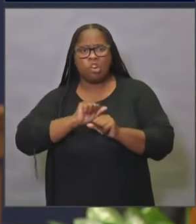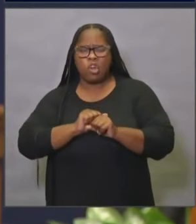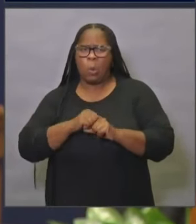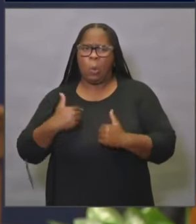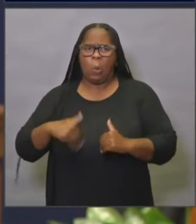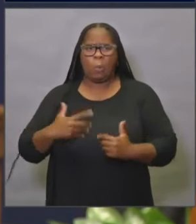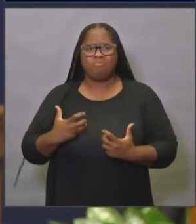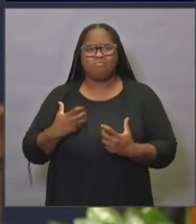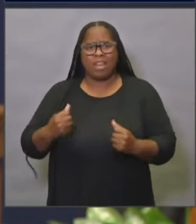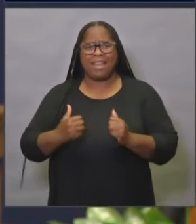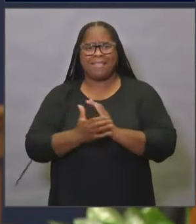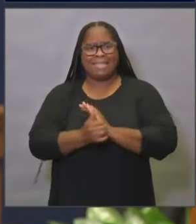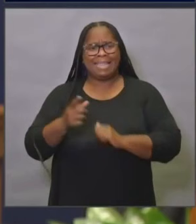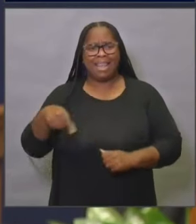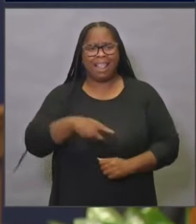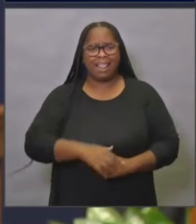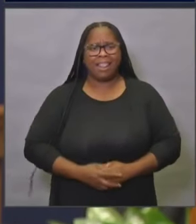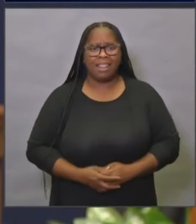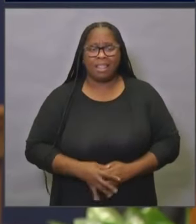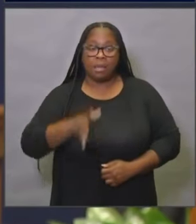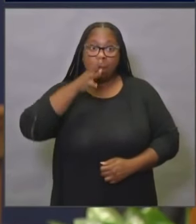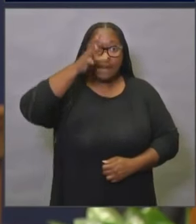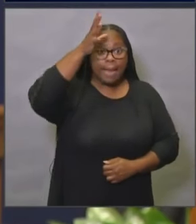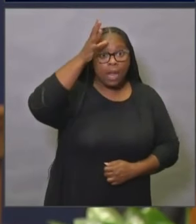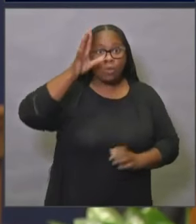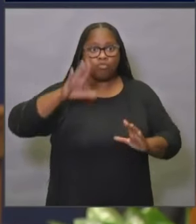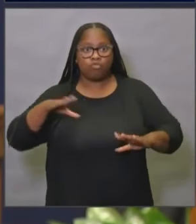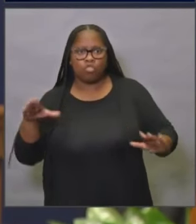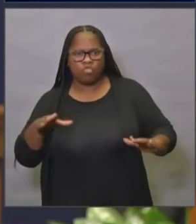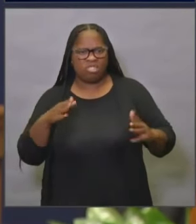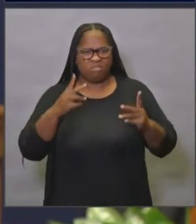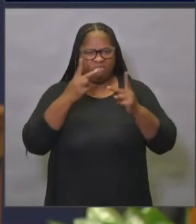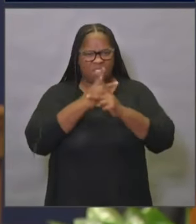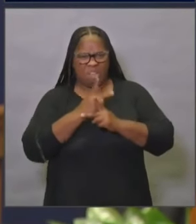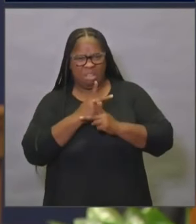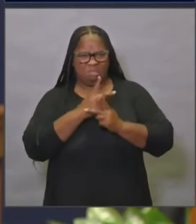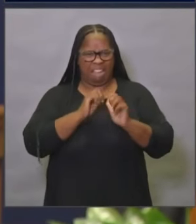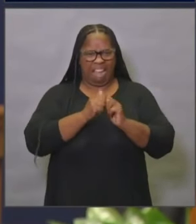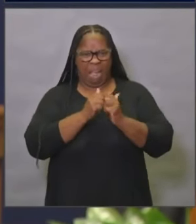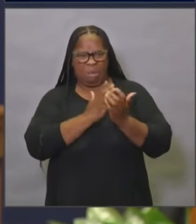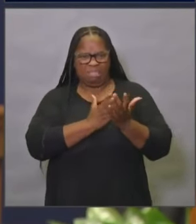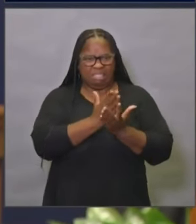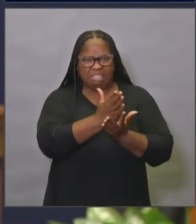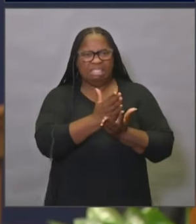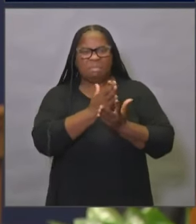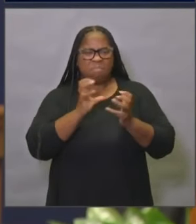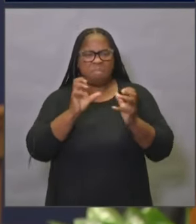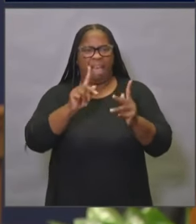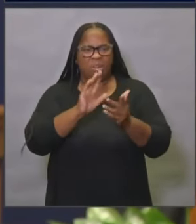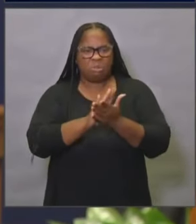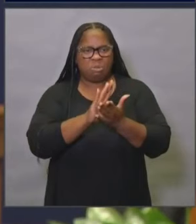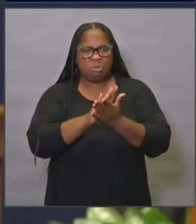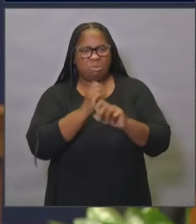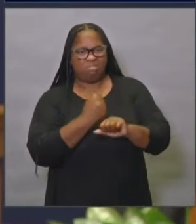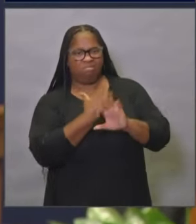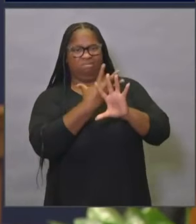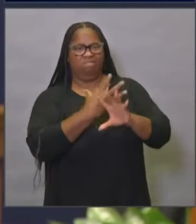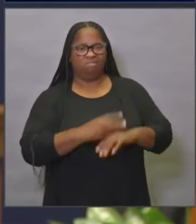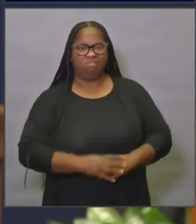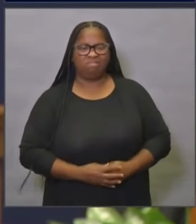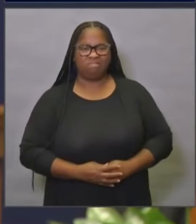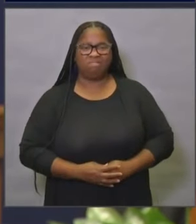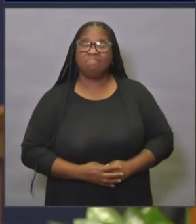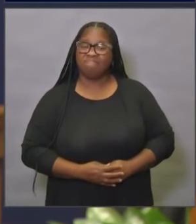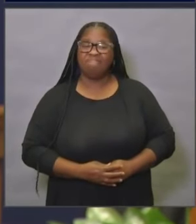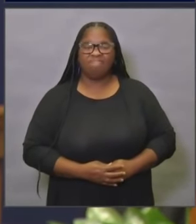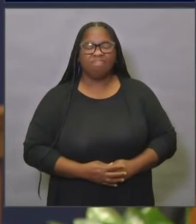and skill. Parents and children are navigating so much in terms of returning to school with distance learning. This understandably